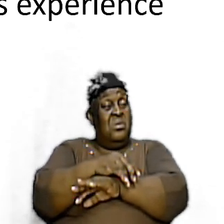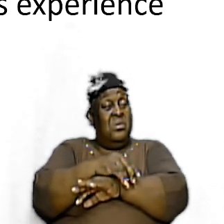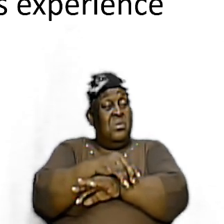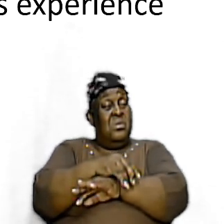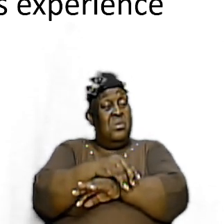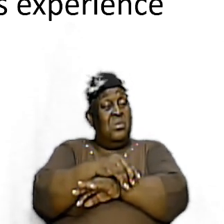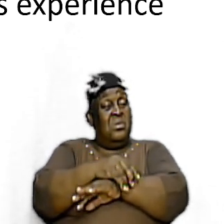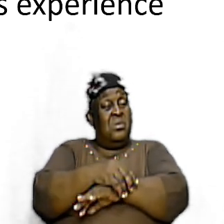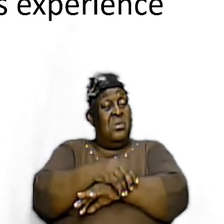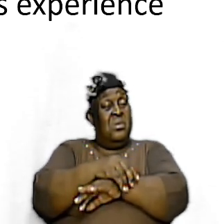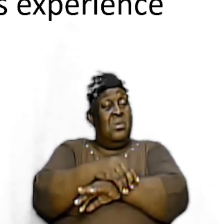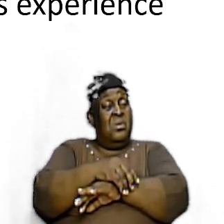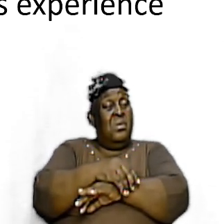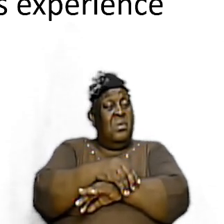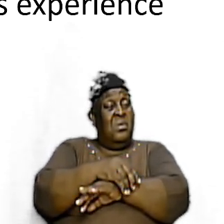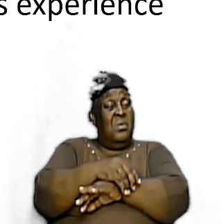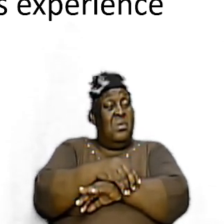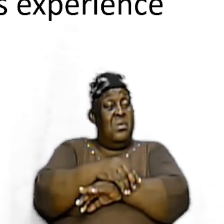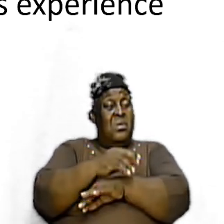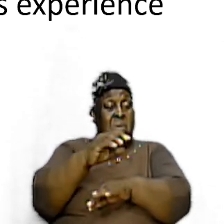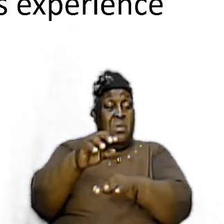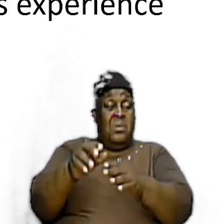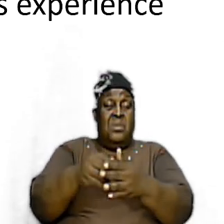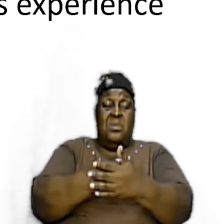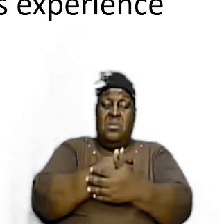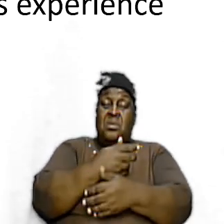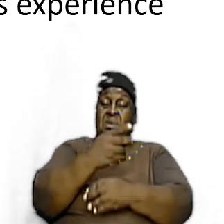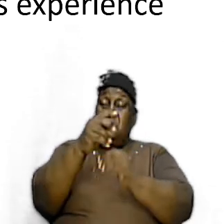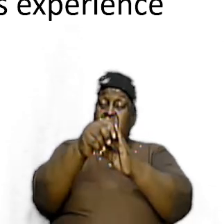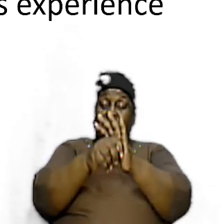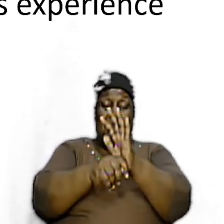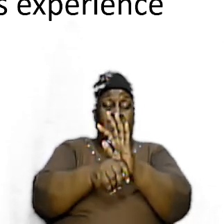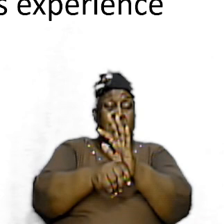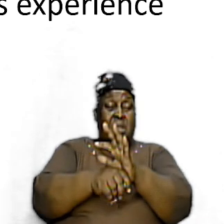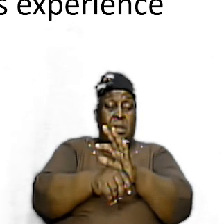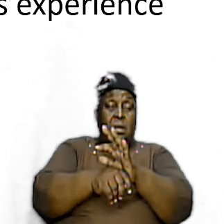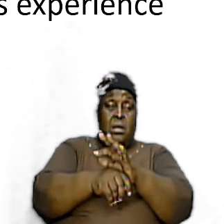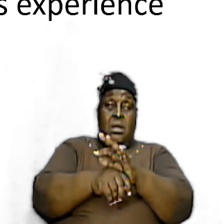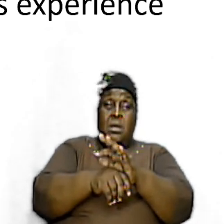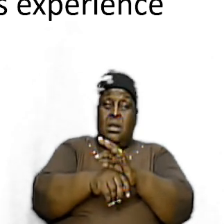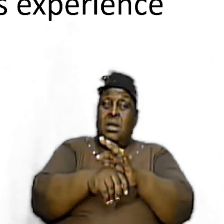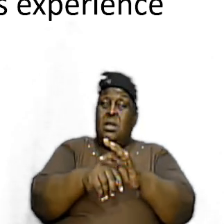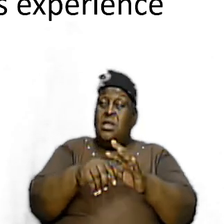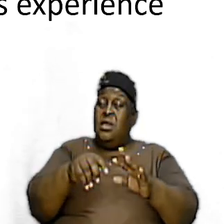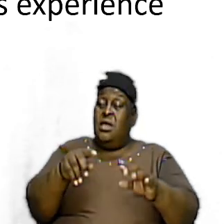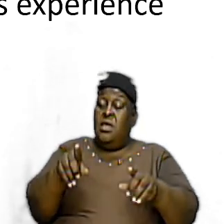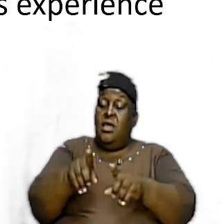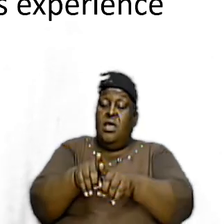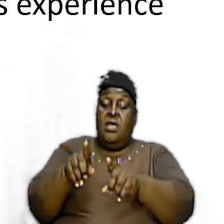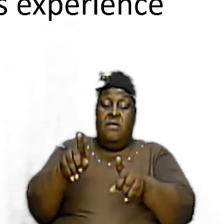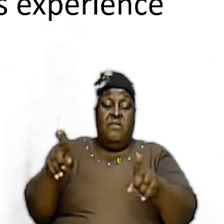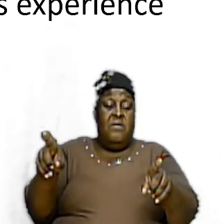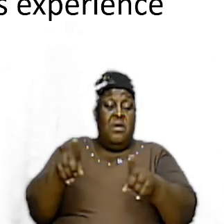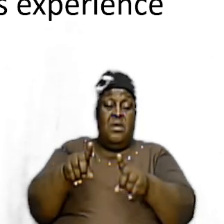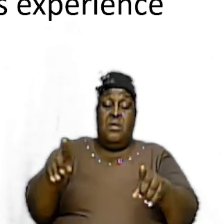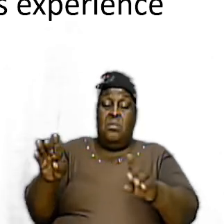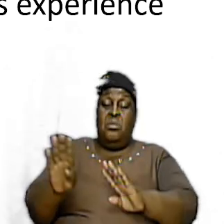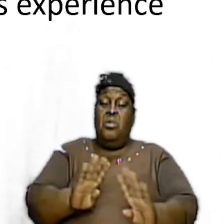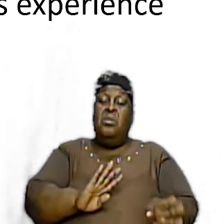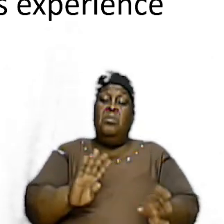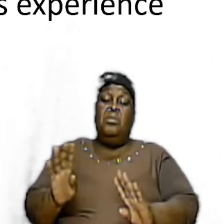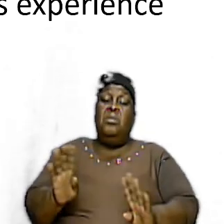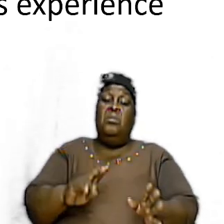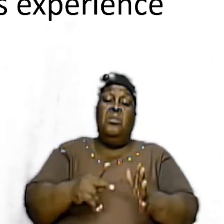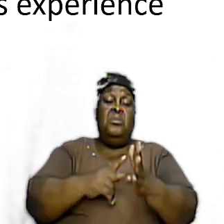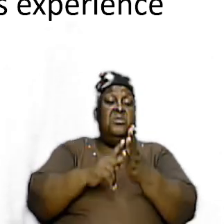and the church of the New Testament different vehicles but the principles are the